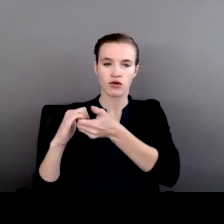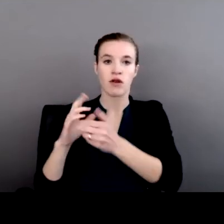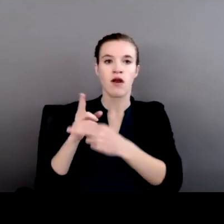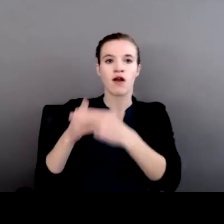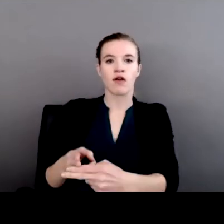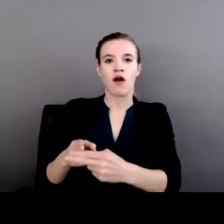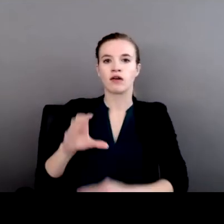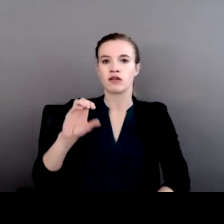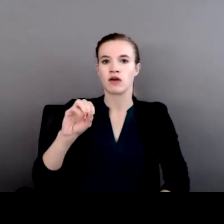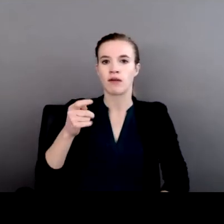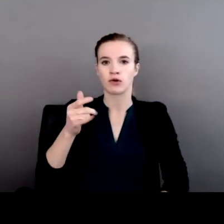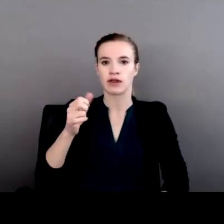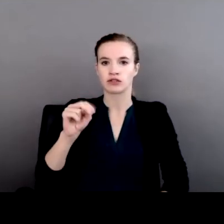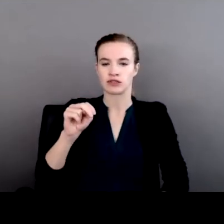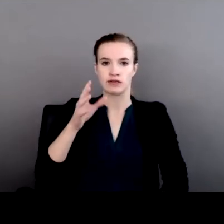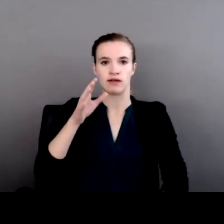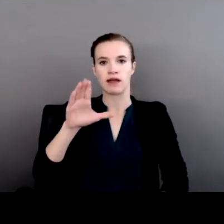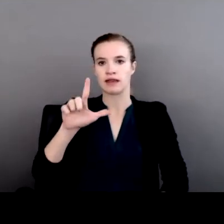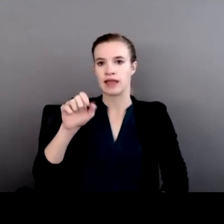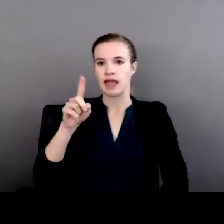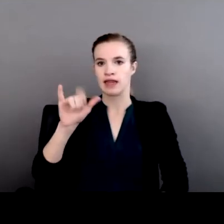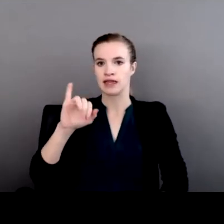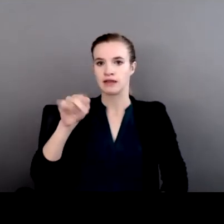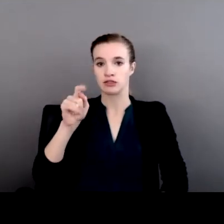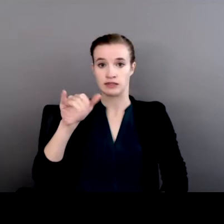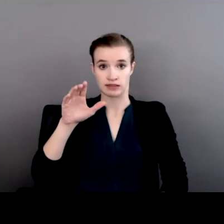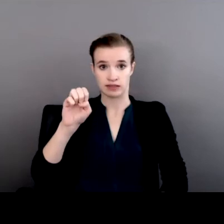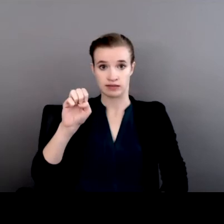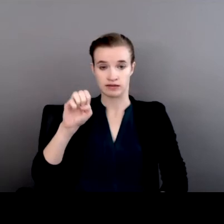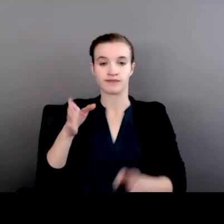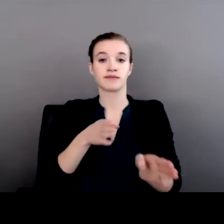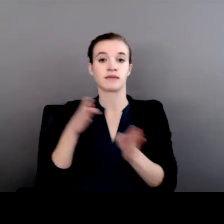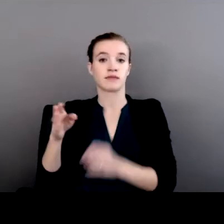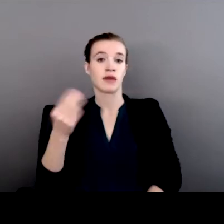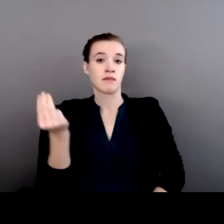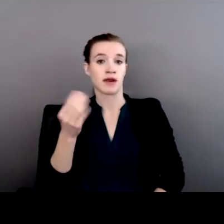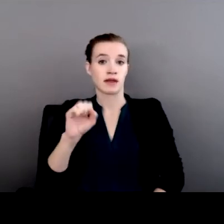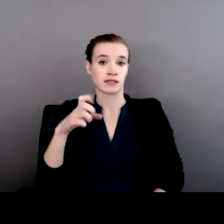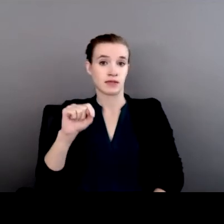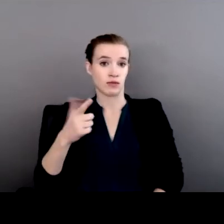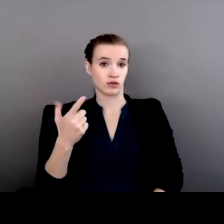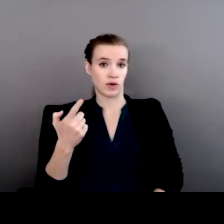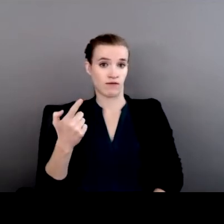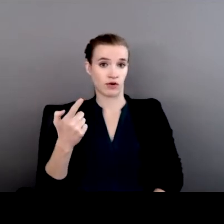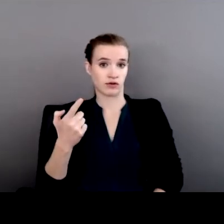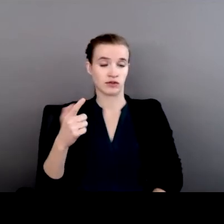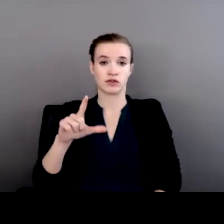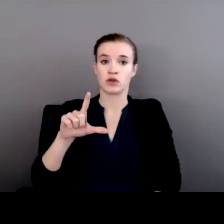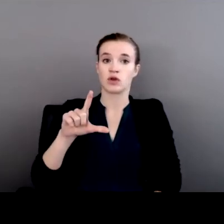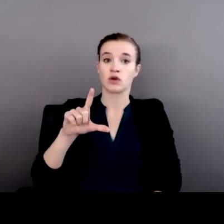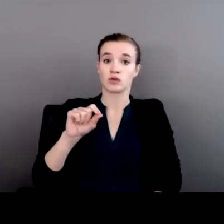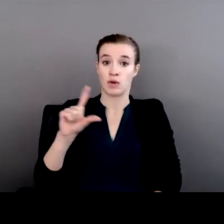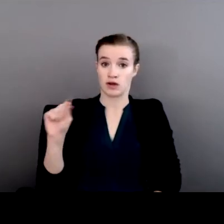Justice. Well, then on Monday, September 21st, 2020,